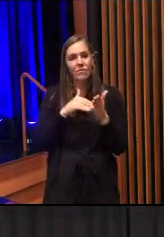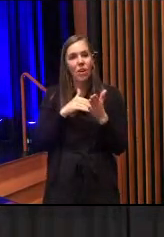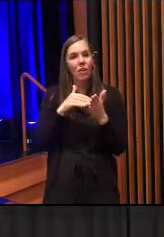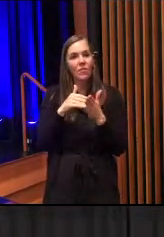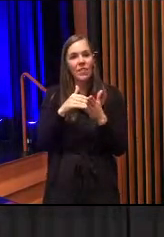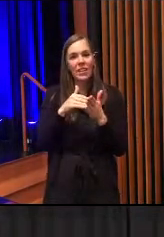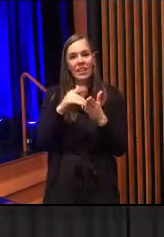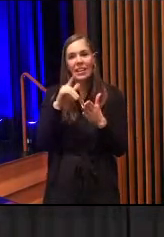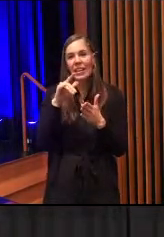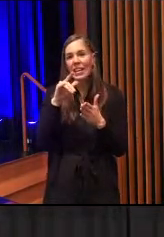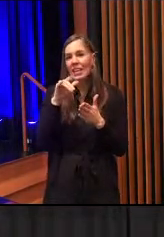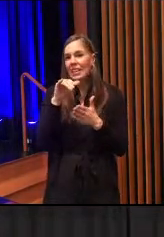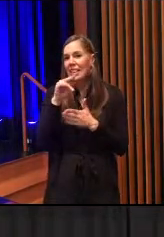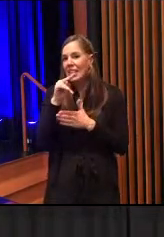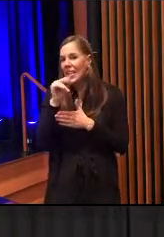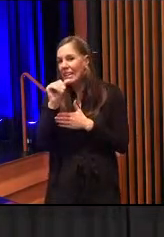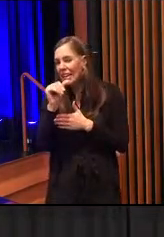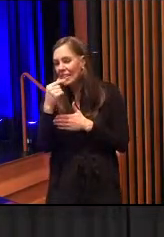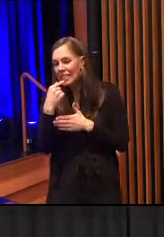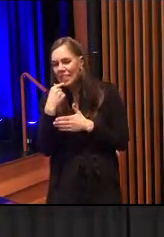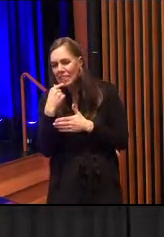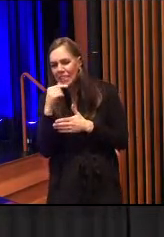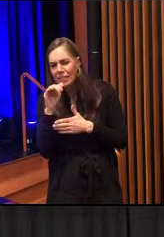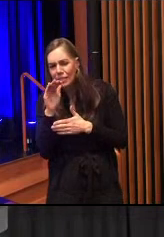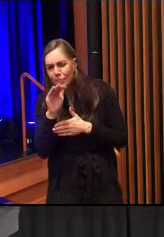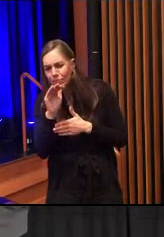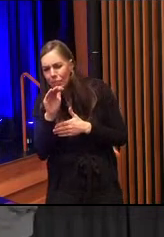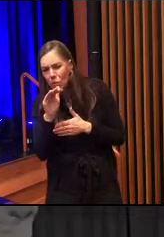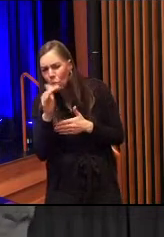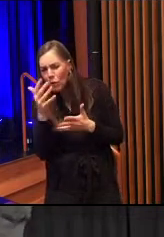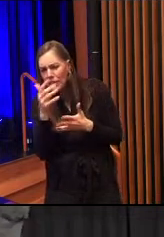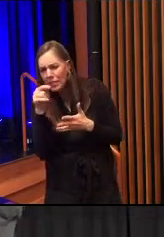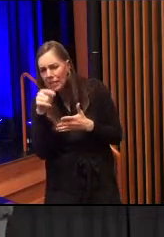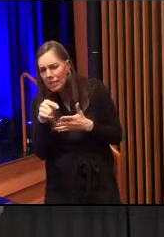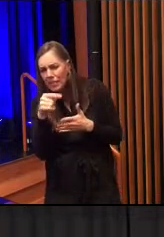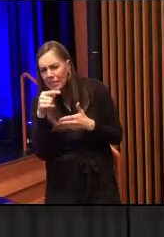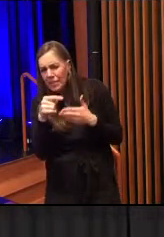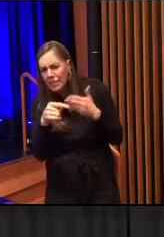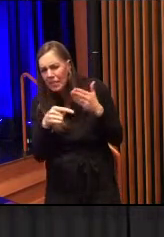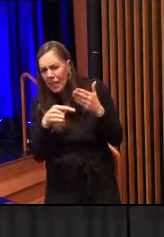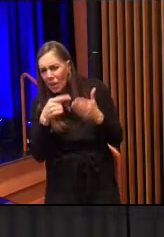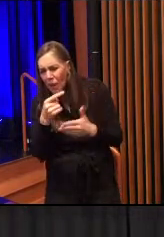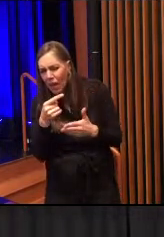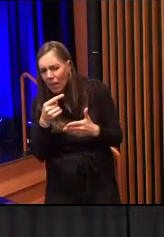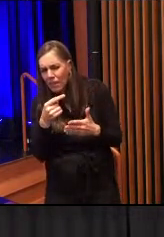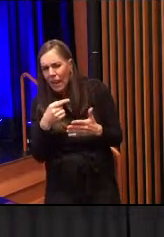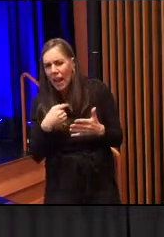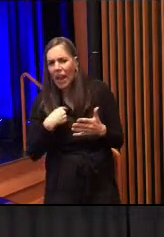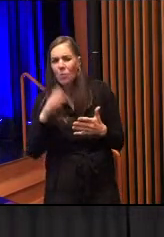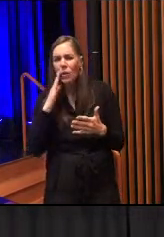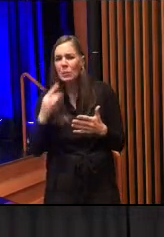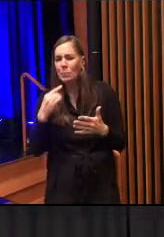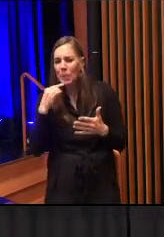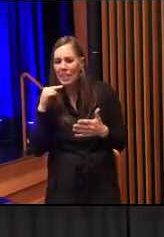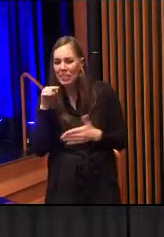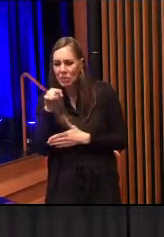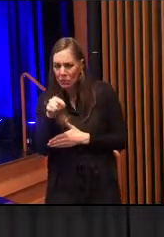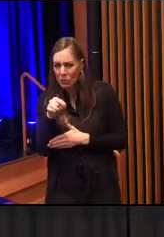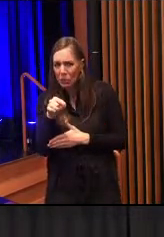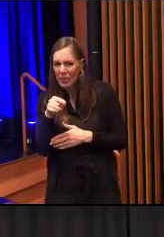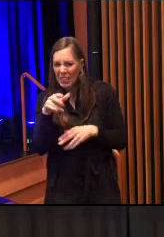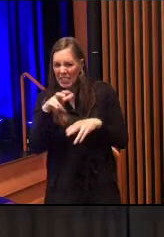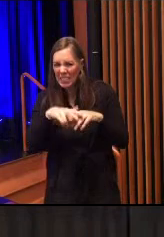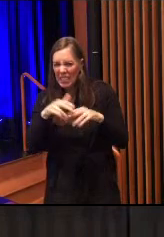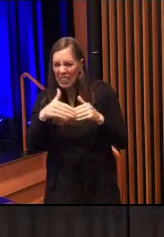or lean across the dais and say, hey mayor, and like, you know, what's this about? And so I'm going to miss sitting next to you at